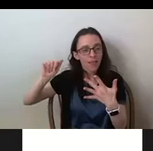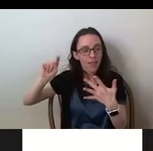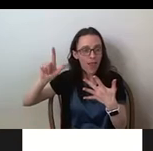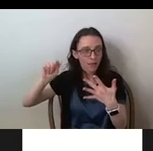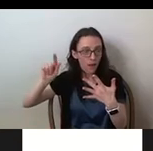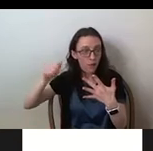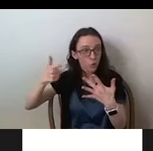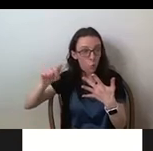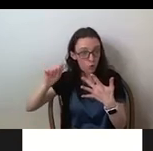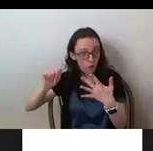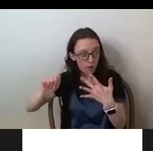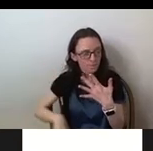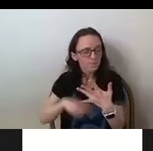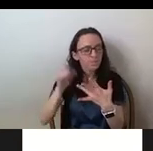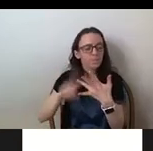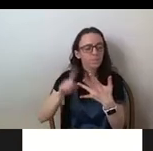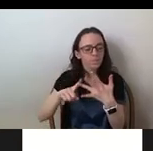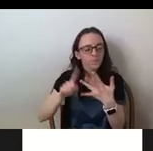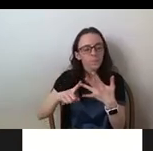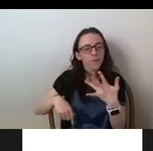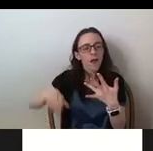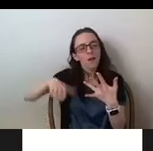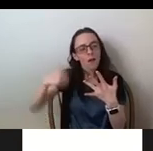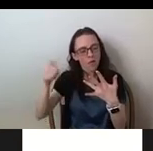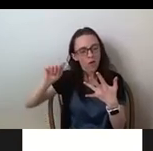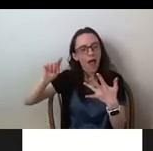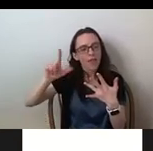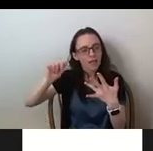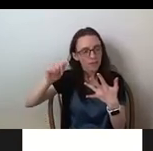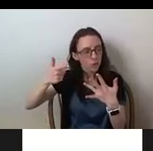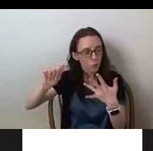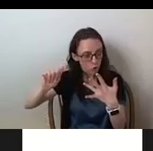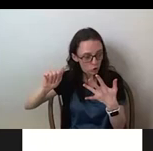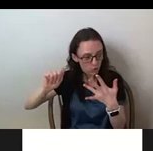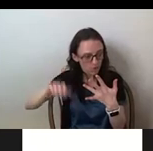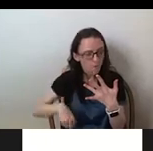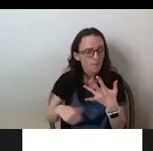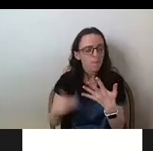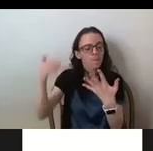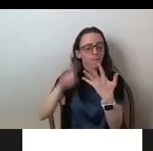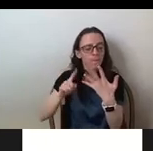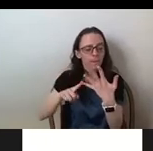Auburn Avenue Research Library, and other sources such as New York Times and at the Atlanta Journal.